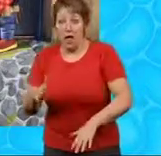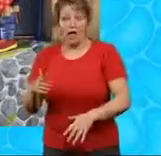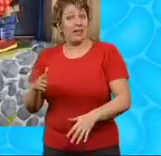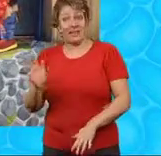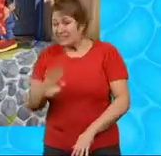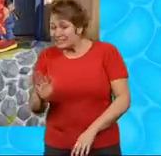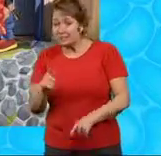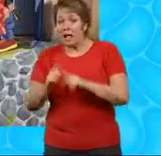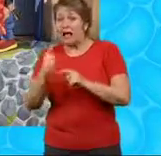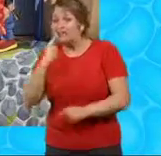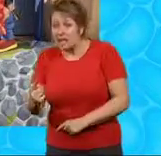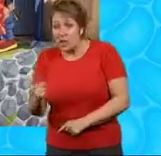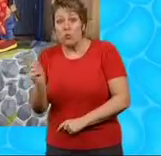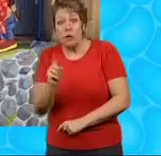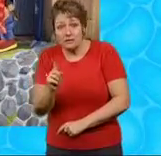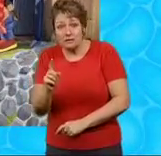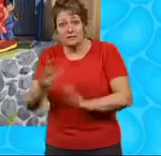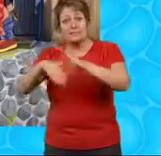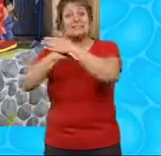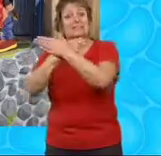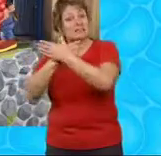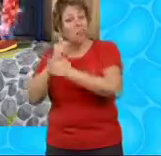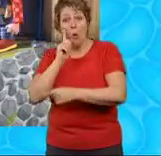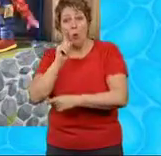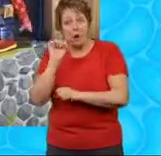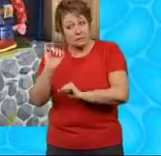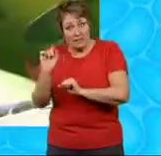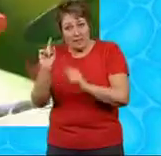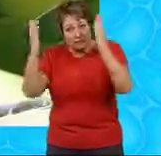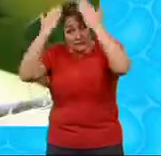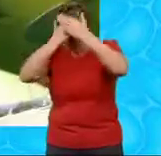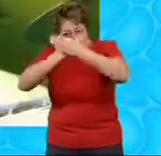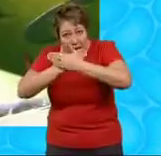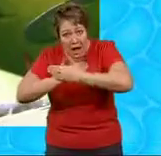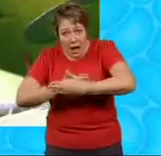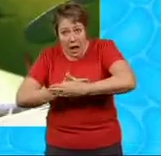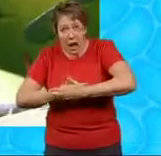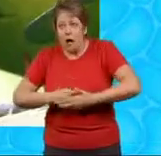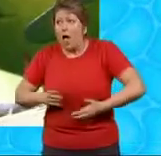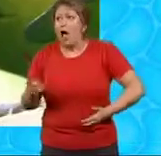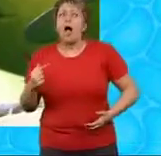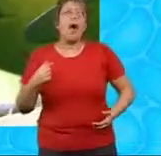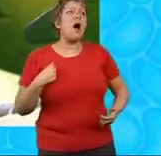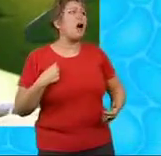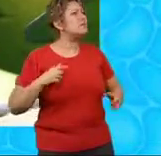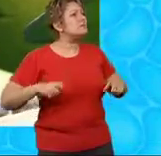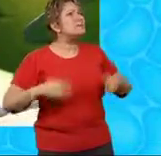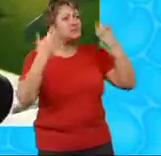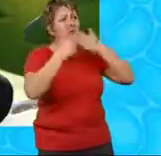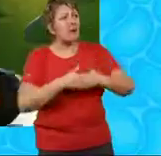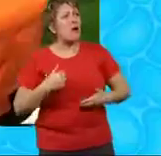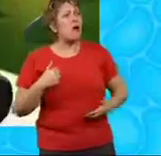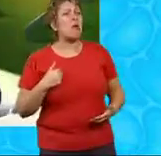day Bats don't come out until it gets dark Oh, but we're never here at night, Bob